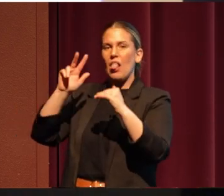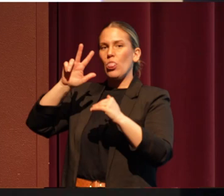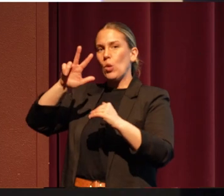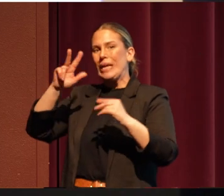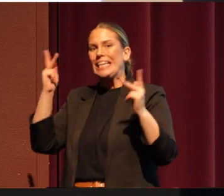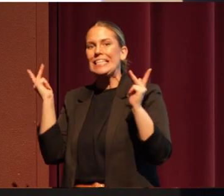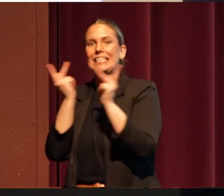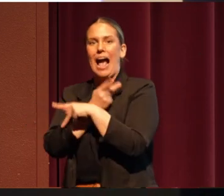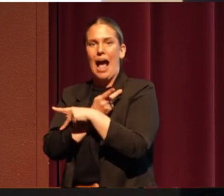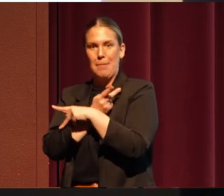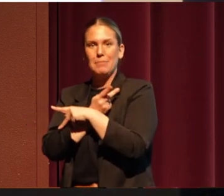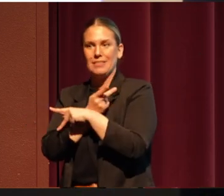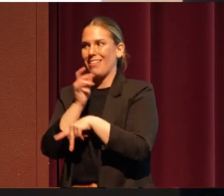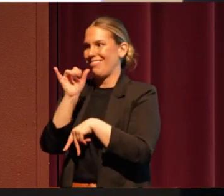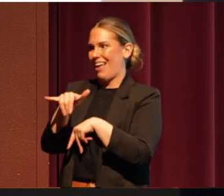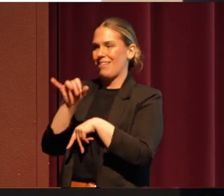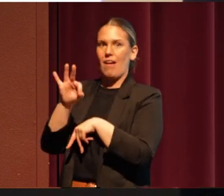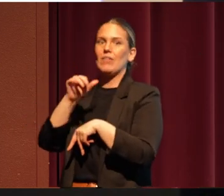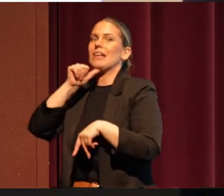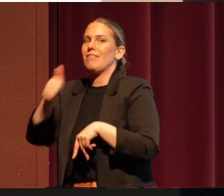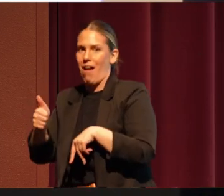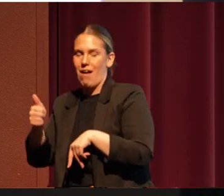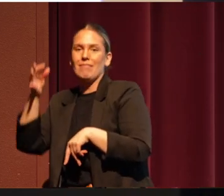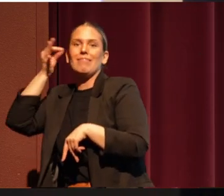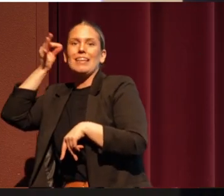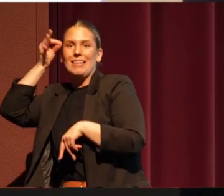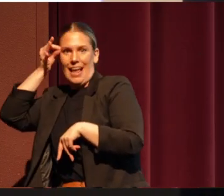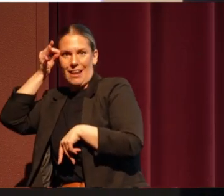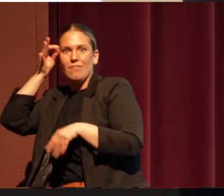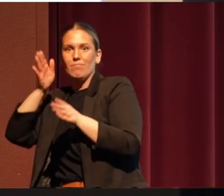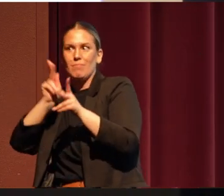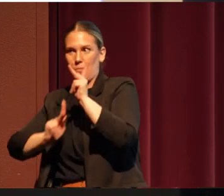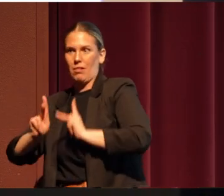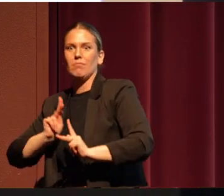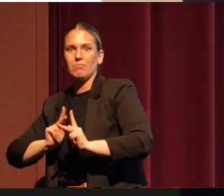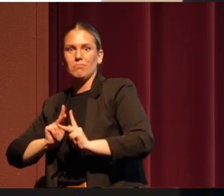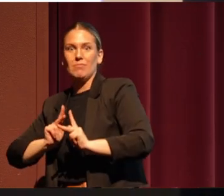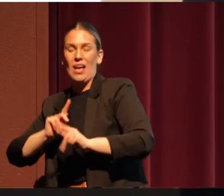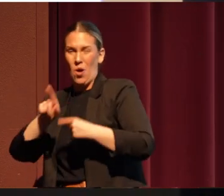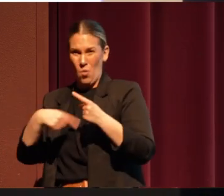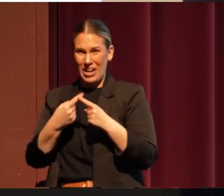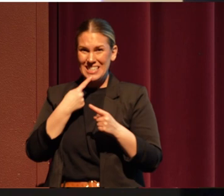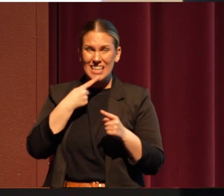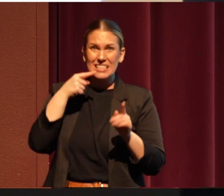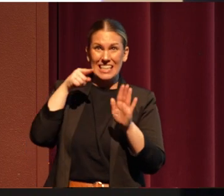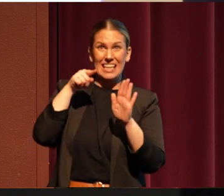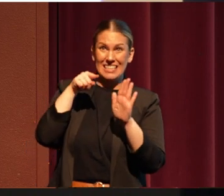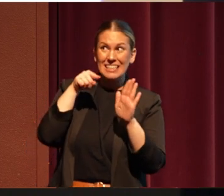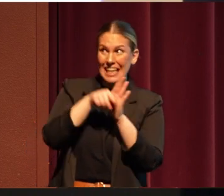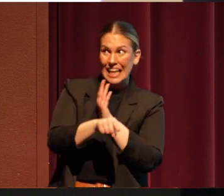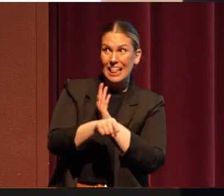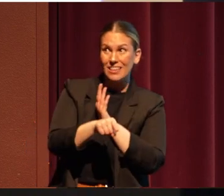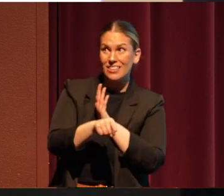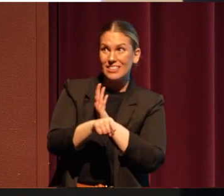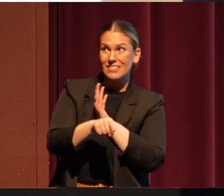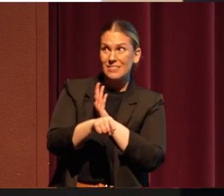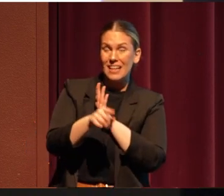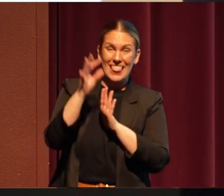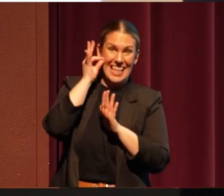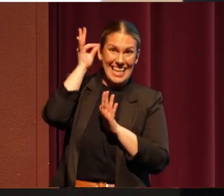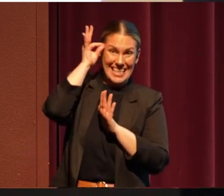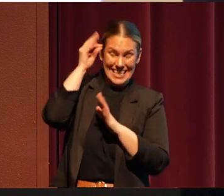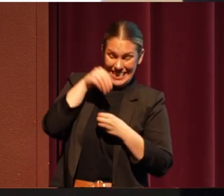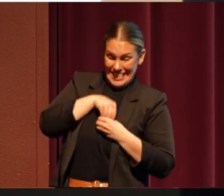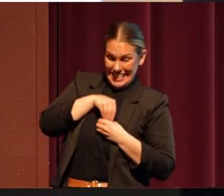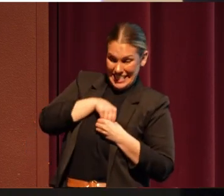of our non-native neighbors. And when I say it killed the Indian inside of us,